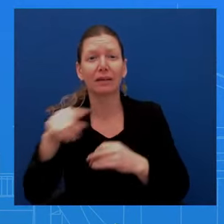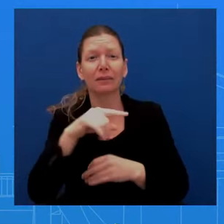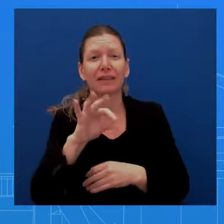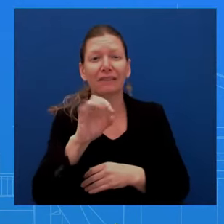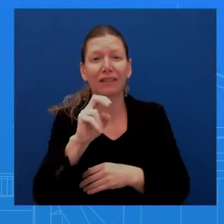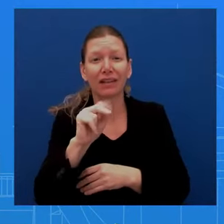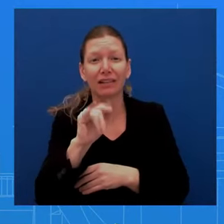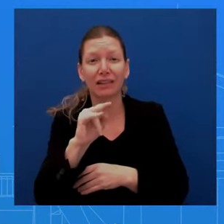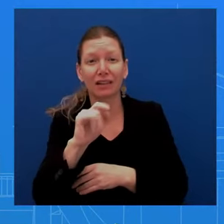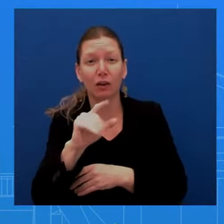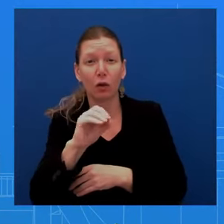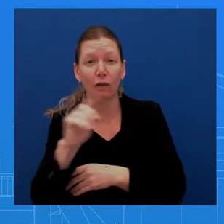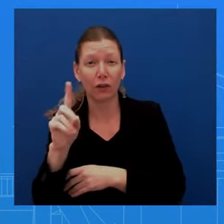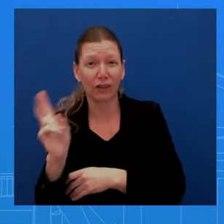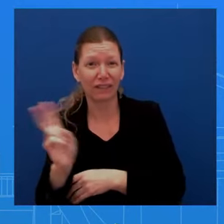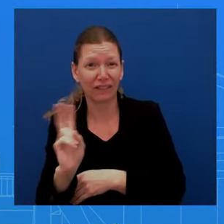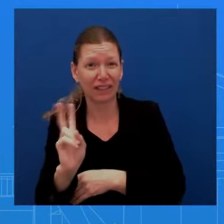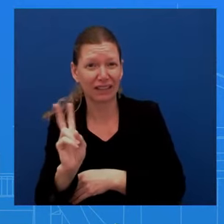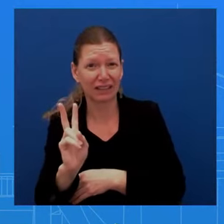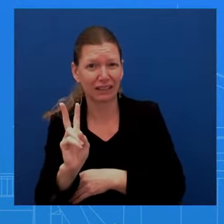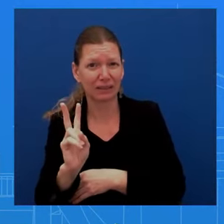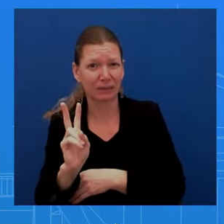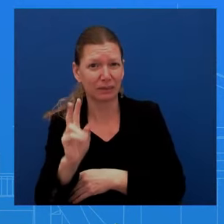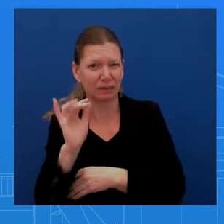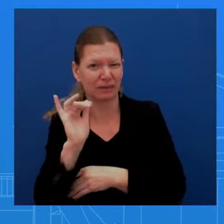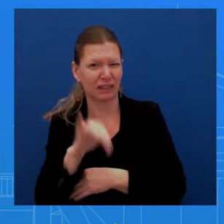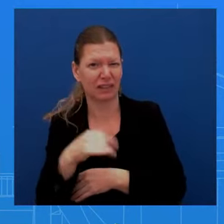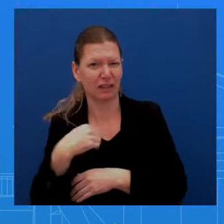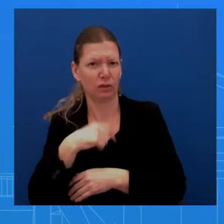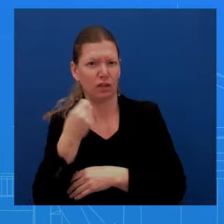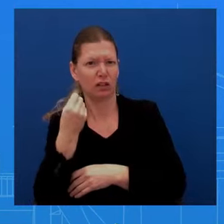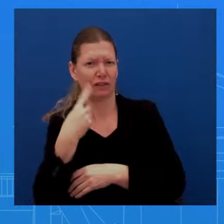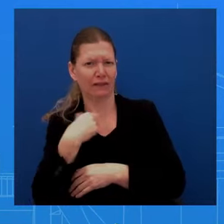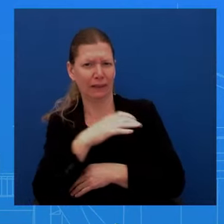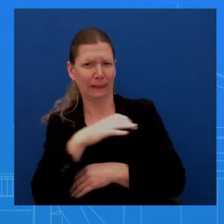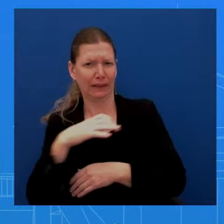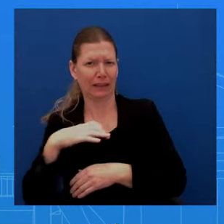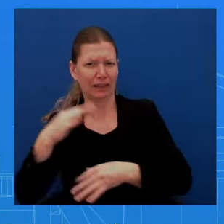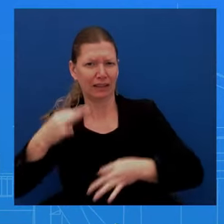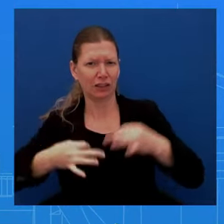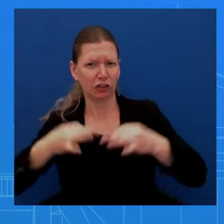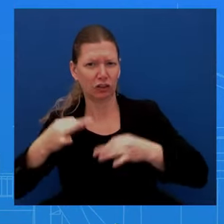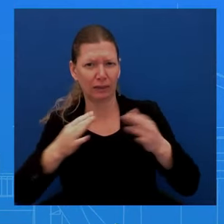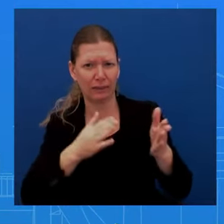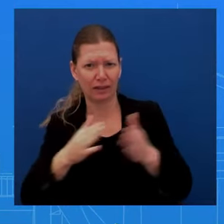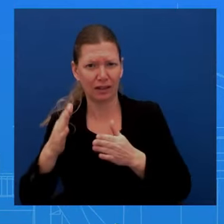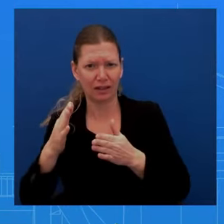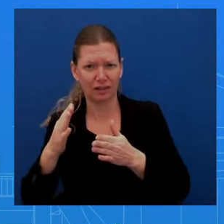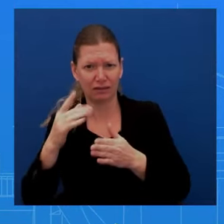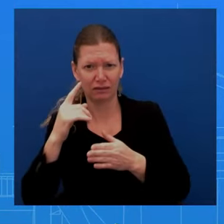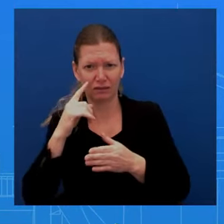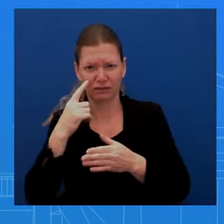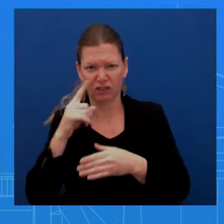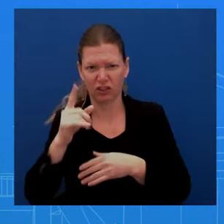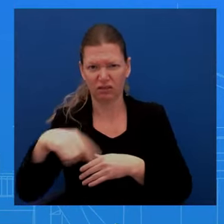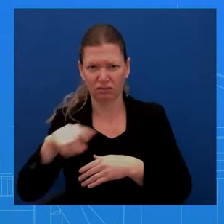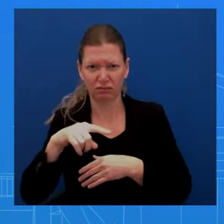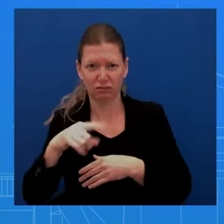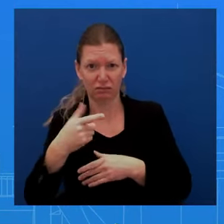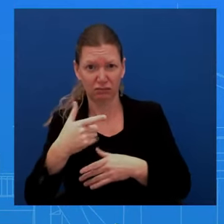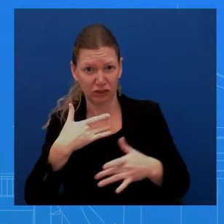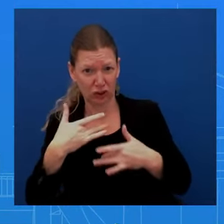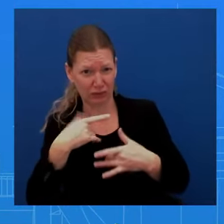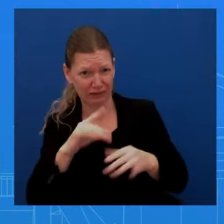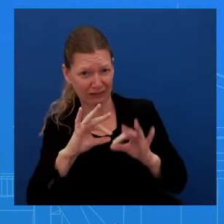fentanyl victims, families who are likely to testify there. So, look, that, uh, that is for, uh, Secretary Marquez's decision,